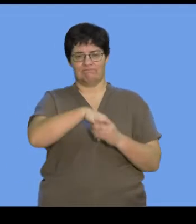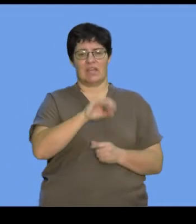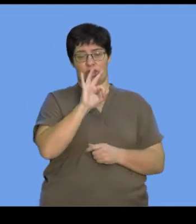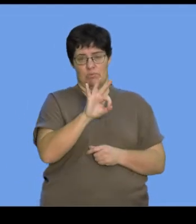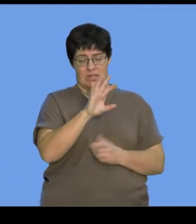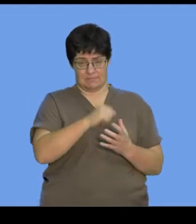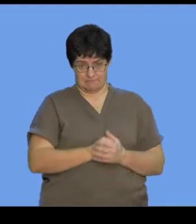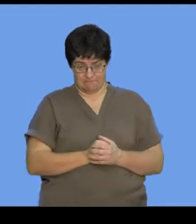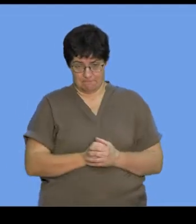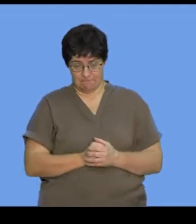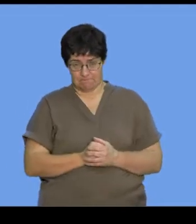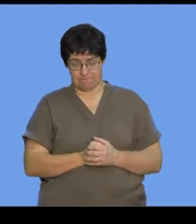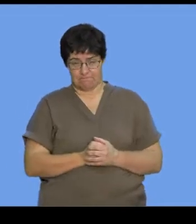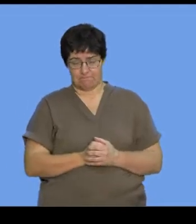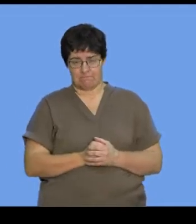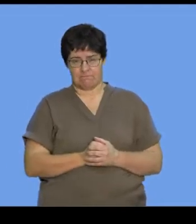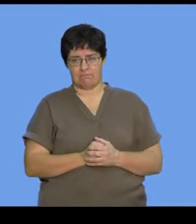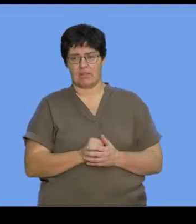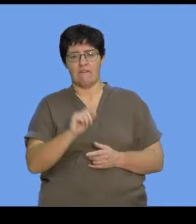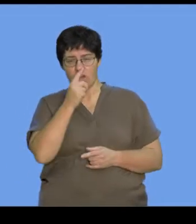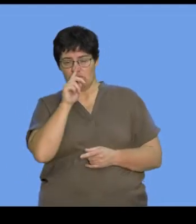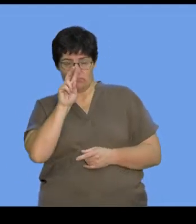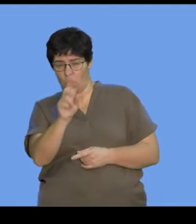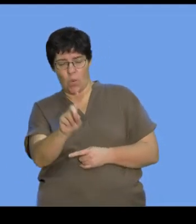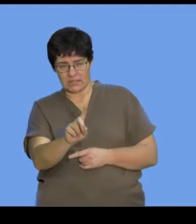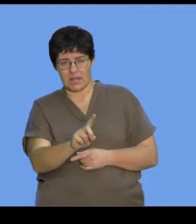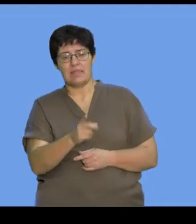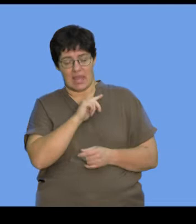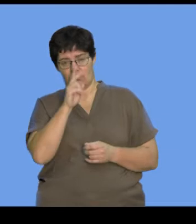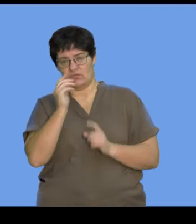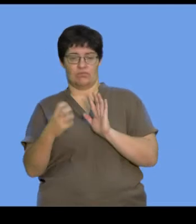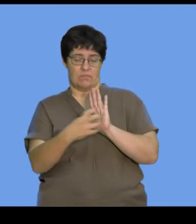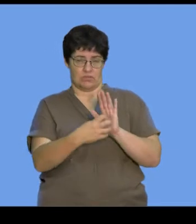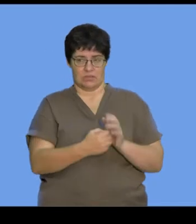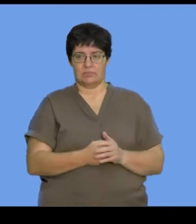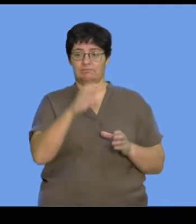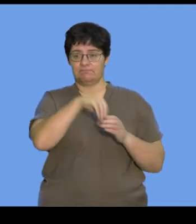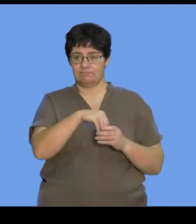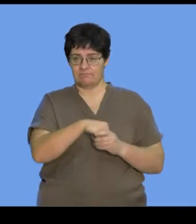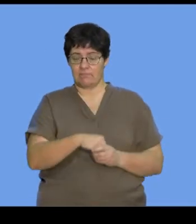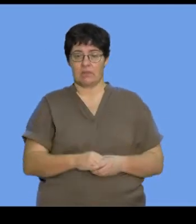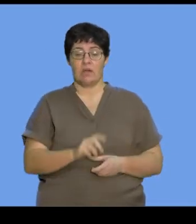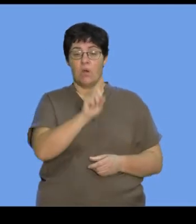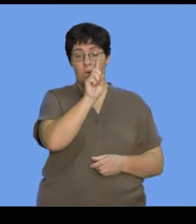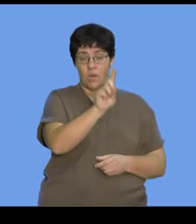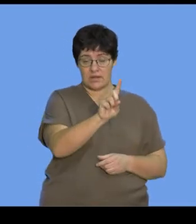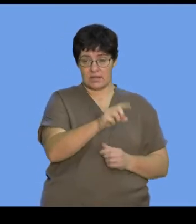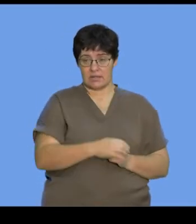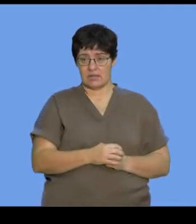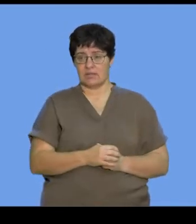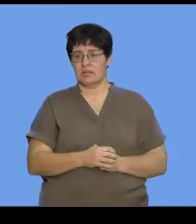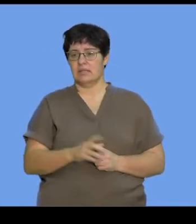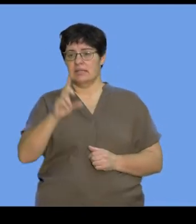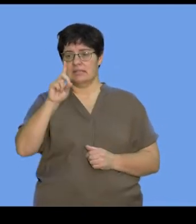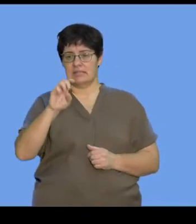what these are first before we look at a diagrammatic representation of them. It contains one deoxyribal